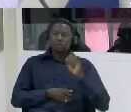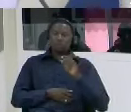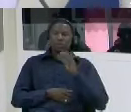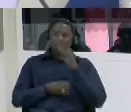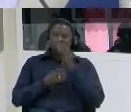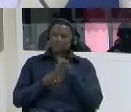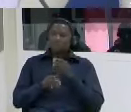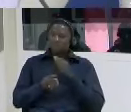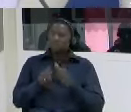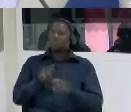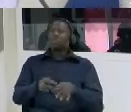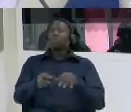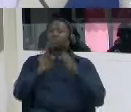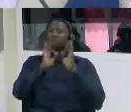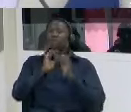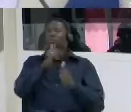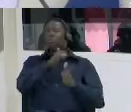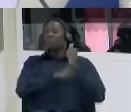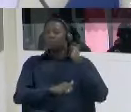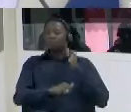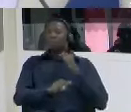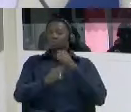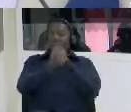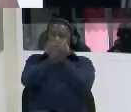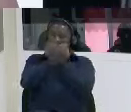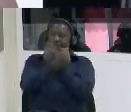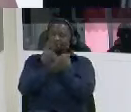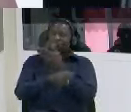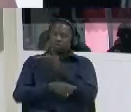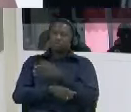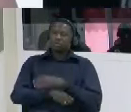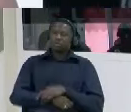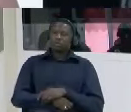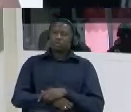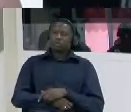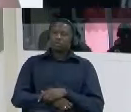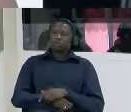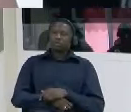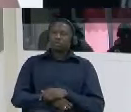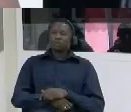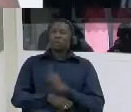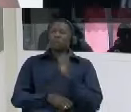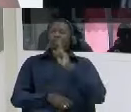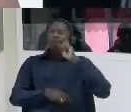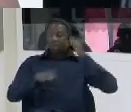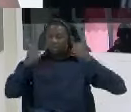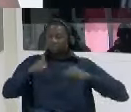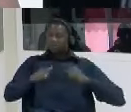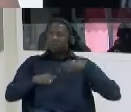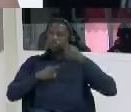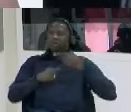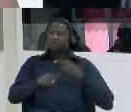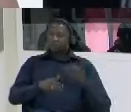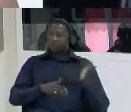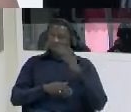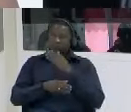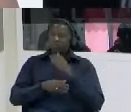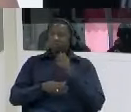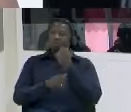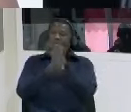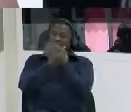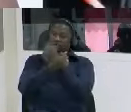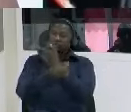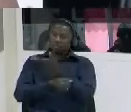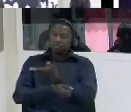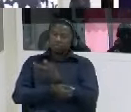and who took you back to mile two and what happened um during the journey to mile two that is the the same black black